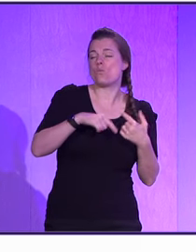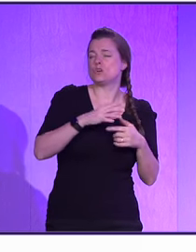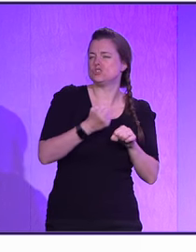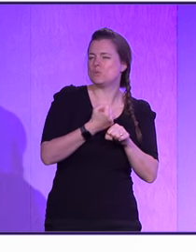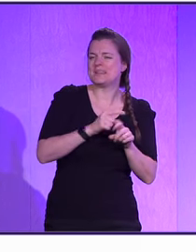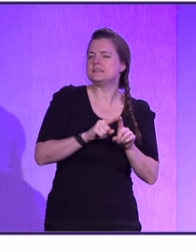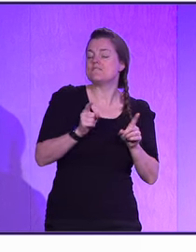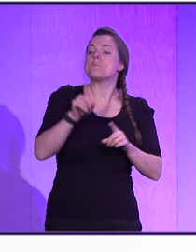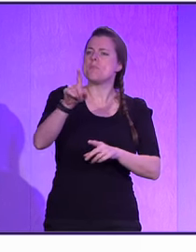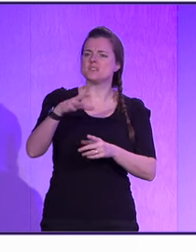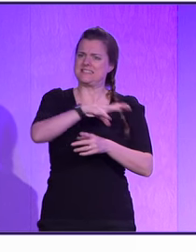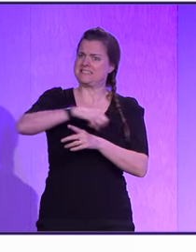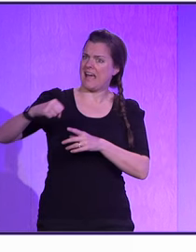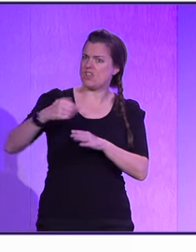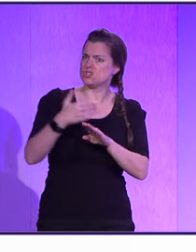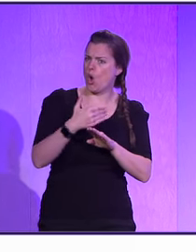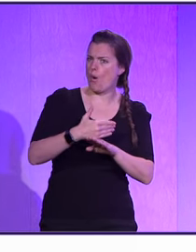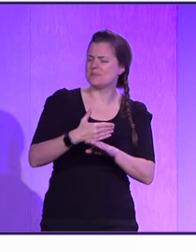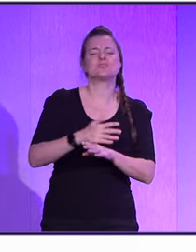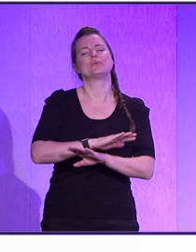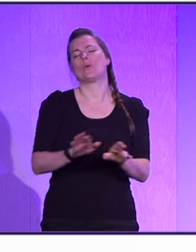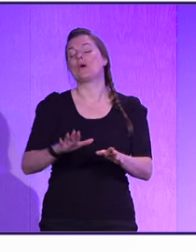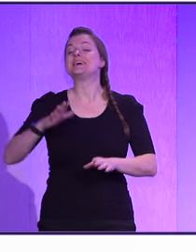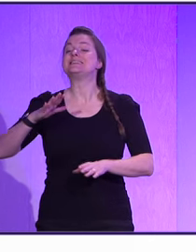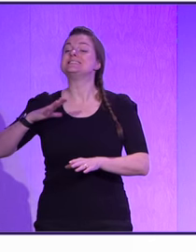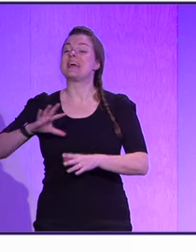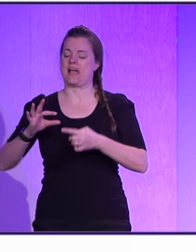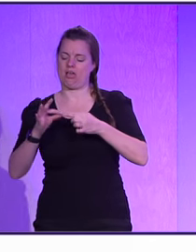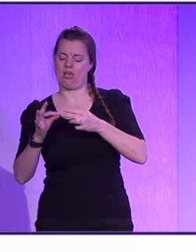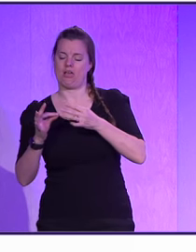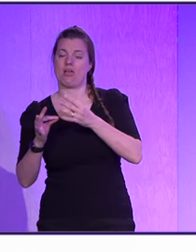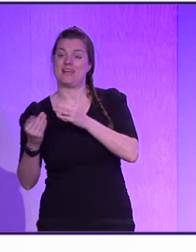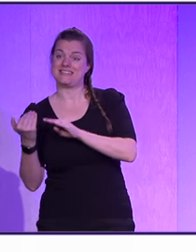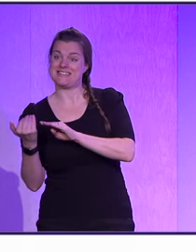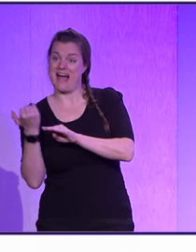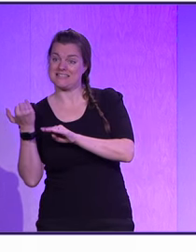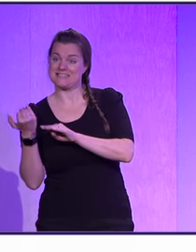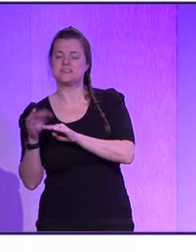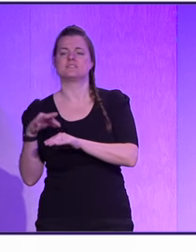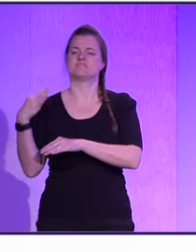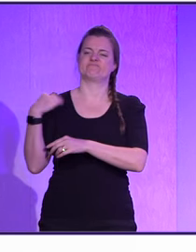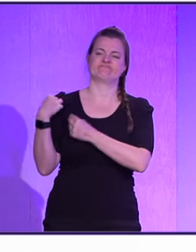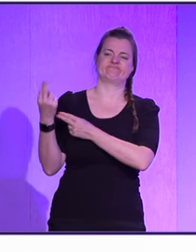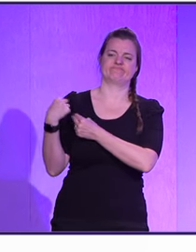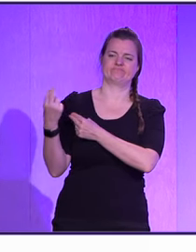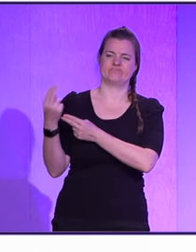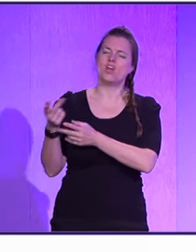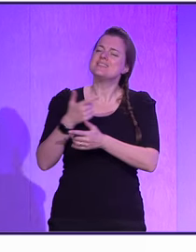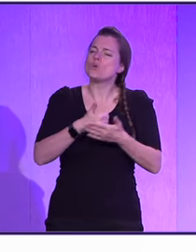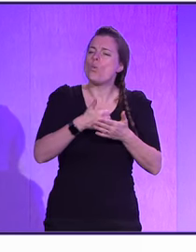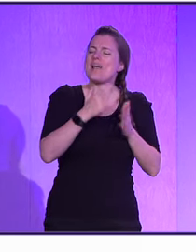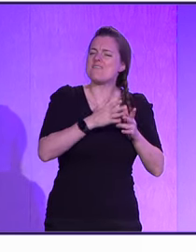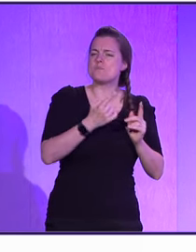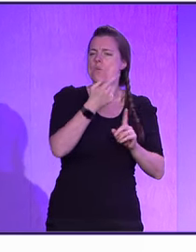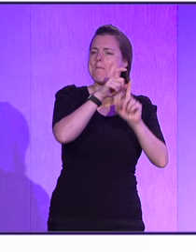differently, but it will not take our jobs, right? There's always still going to be one person responsible for what gets